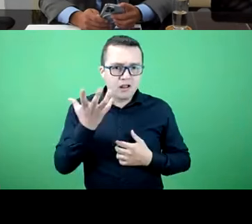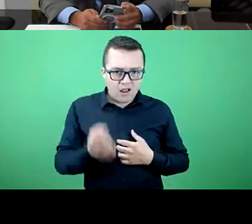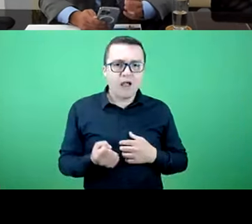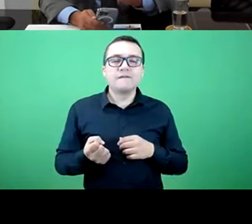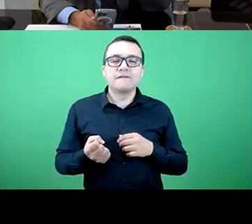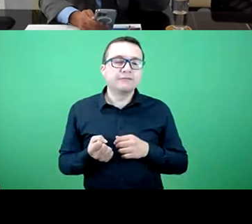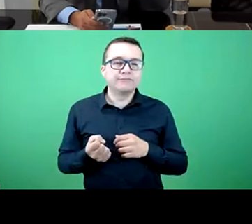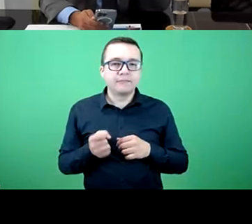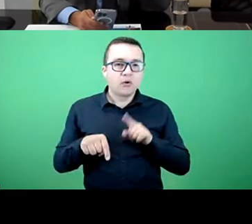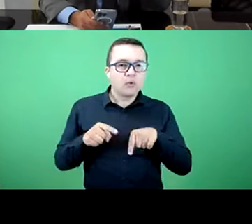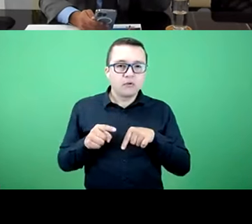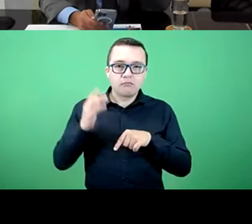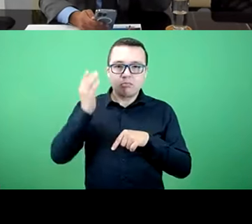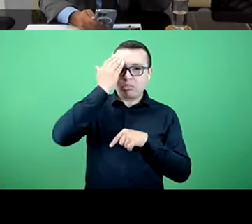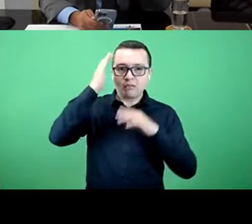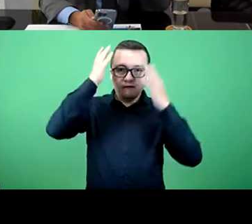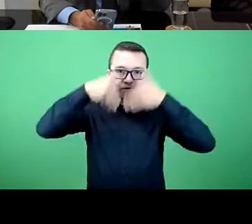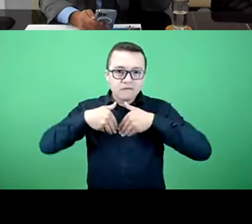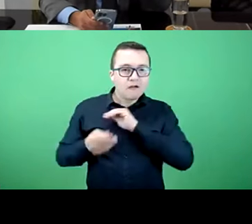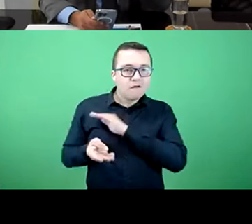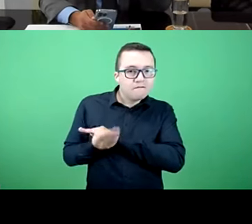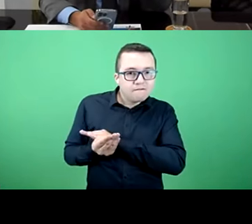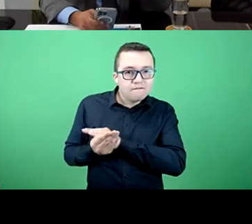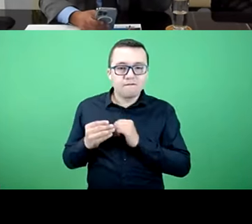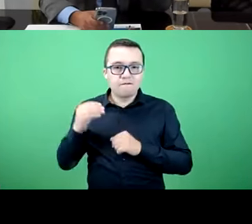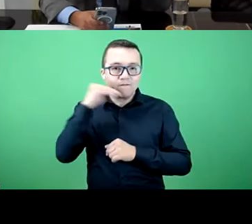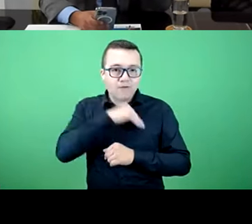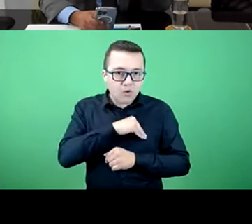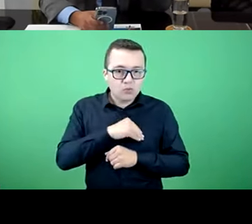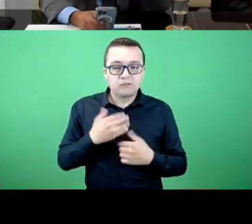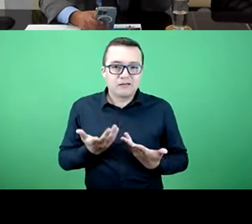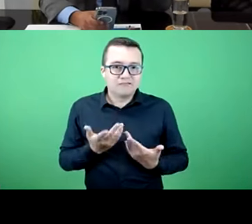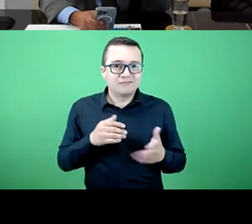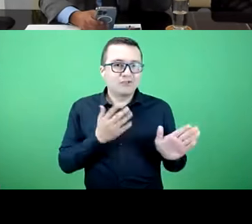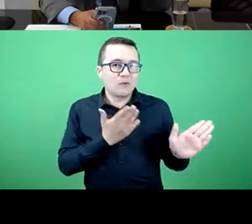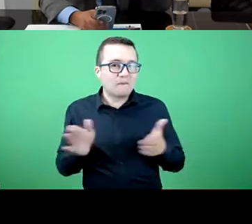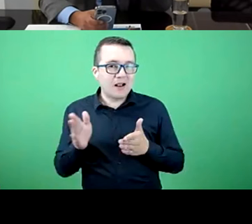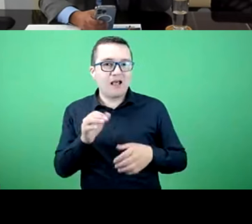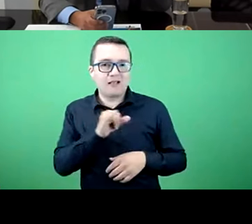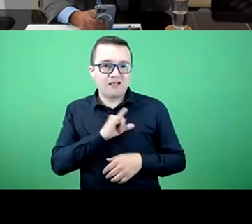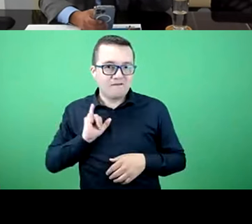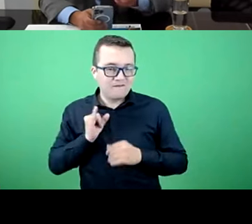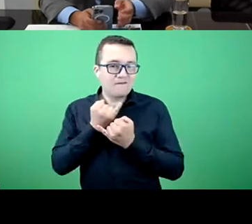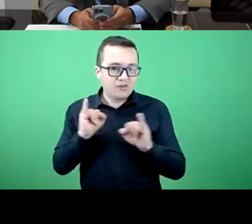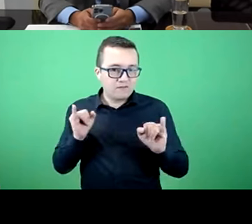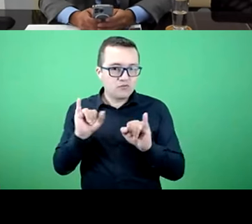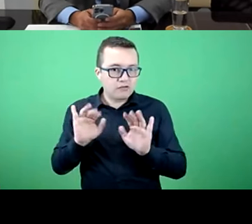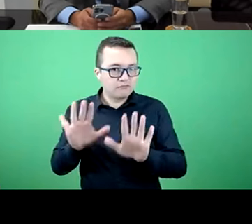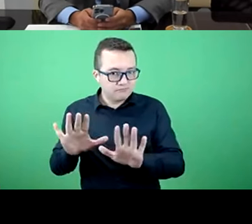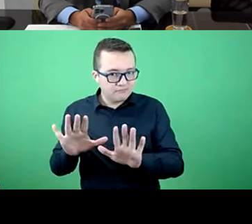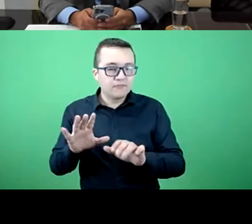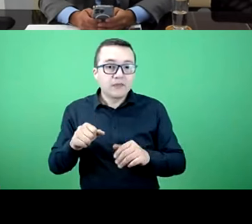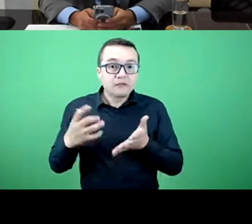disease. So this really helps us manage situations such as fraud. There's also a control in